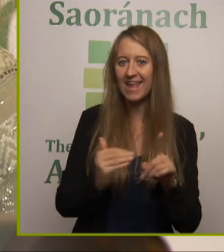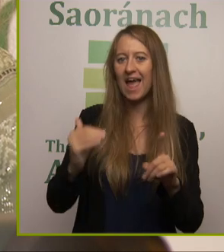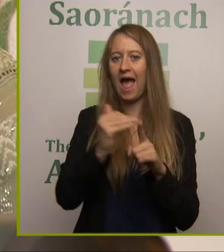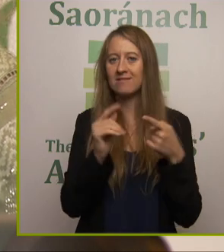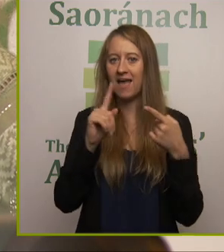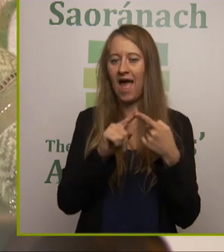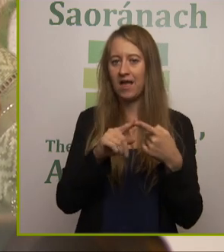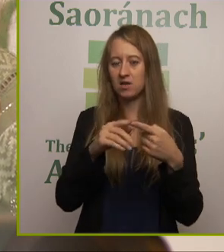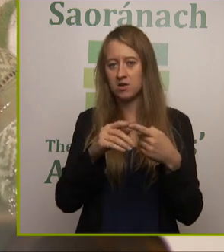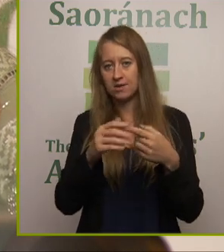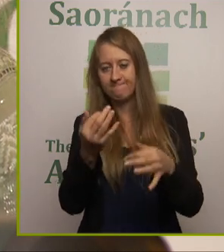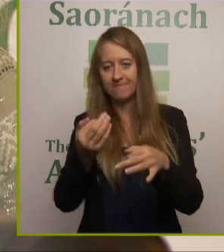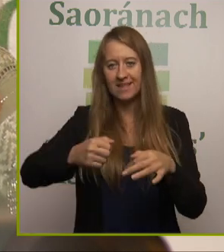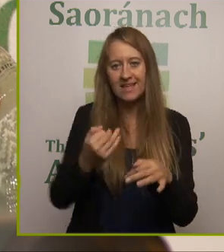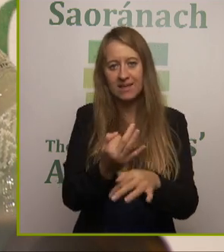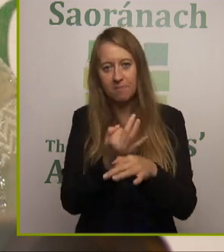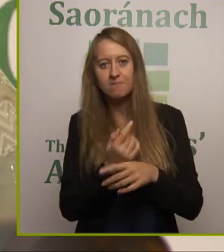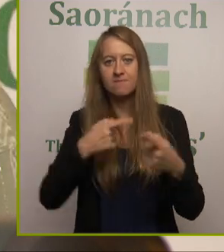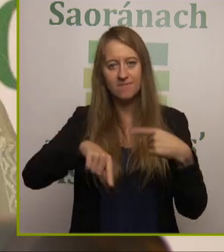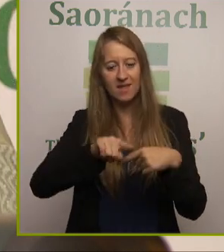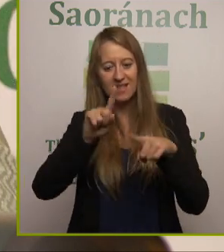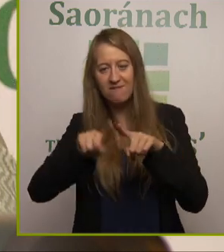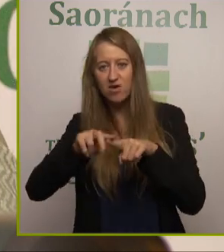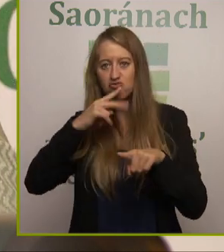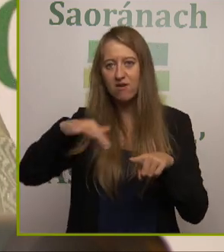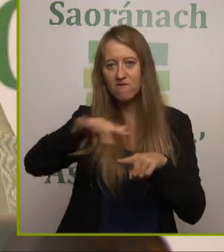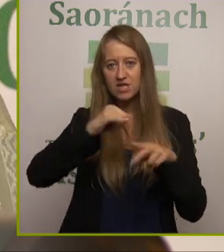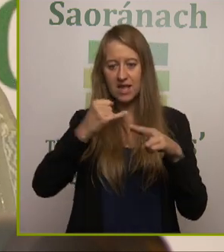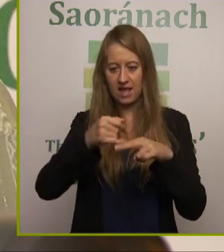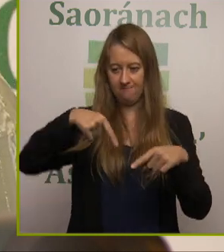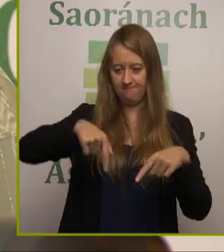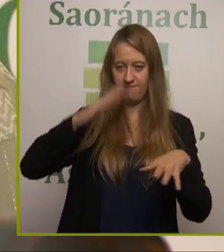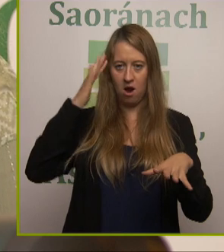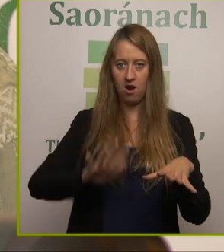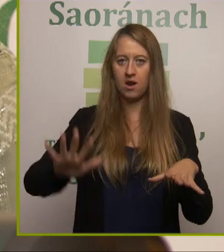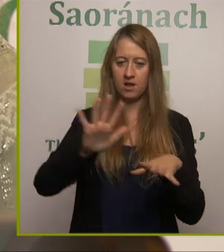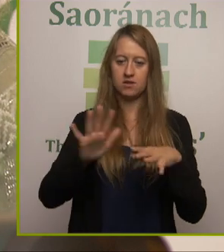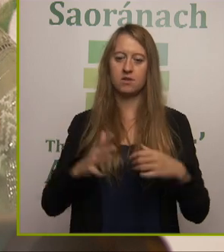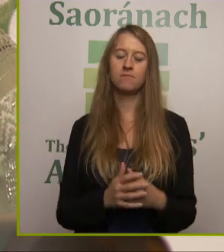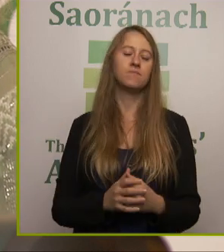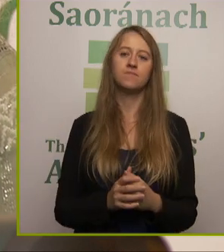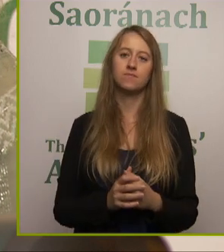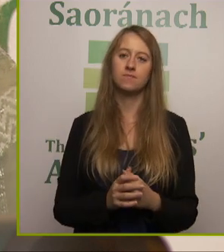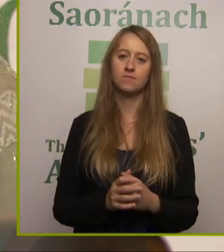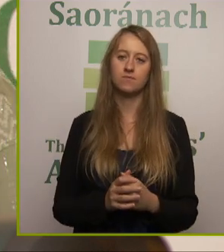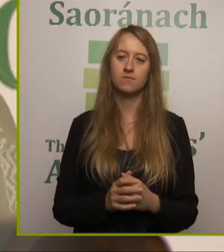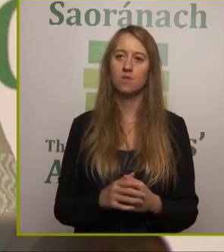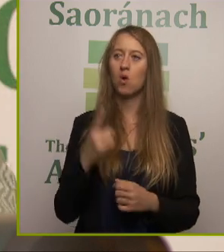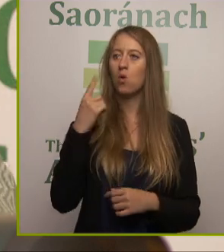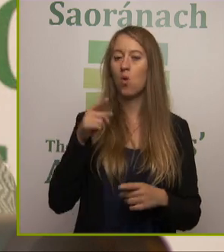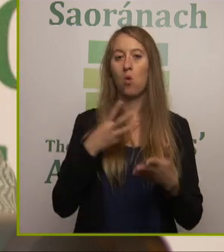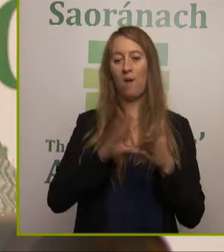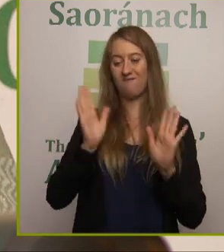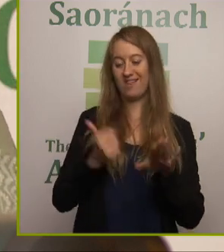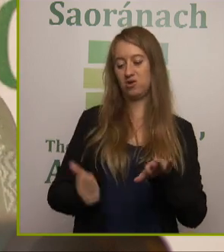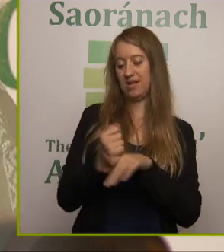with the general public and the agency staff as they go about their work. One of the key, when we established